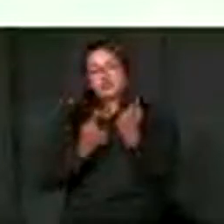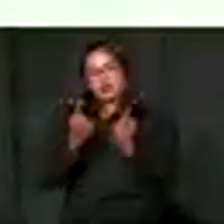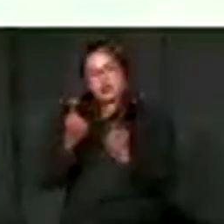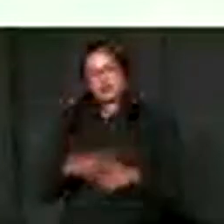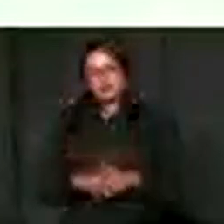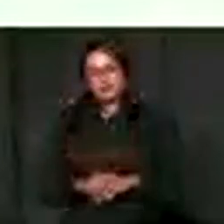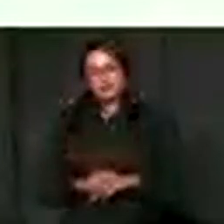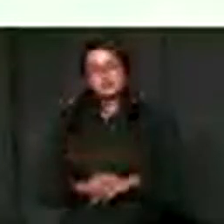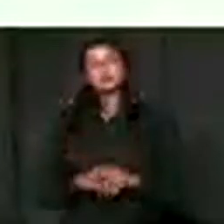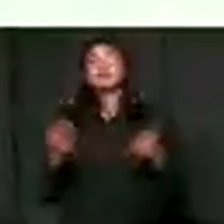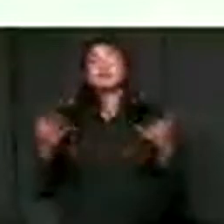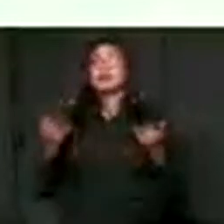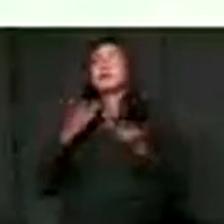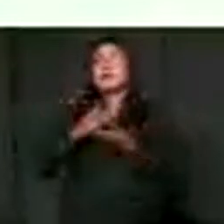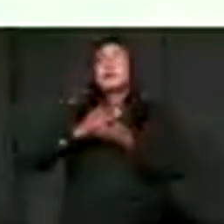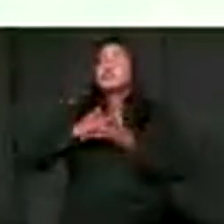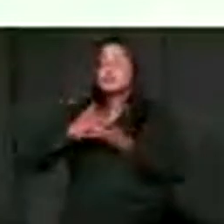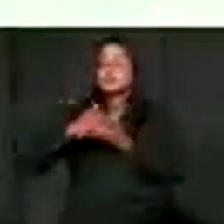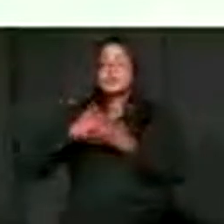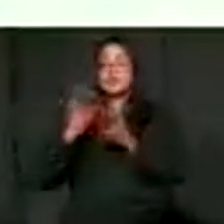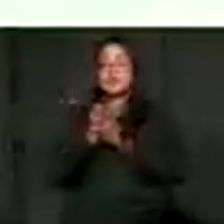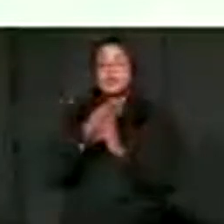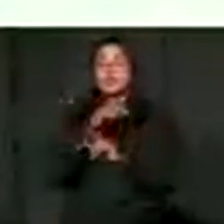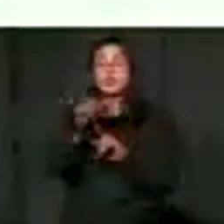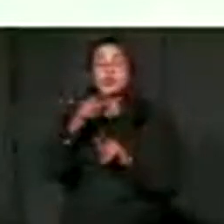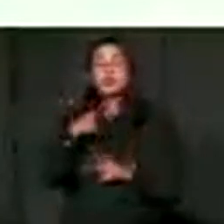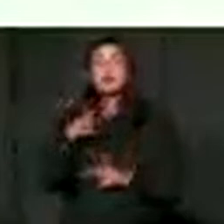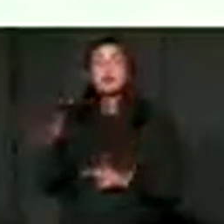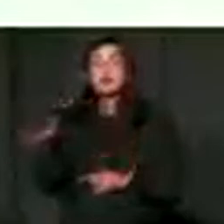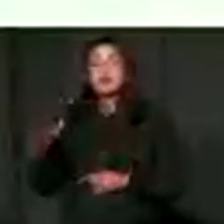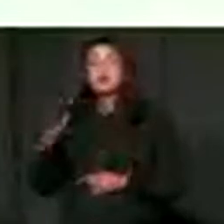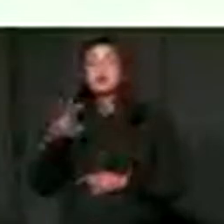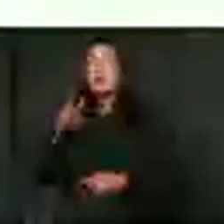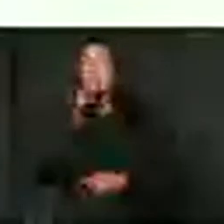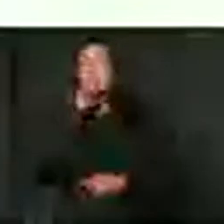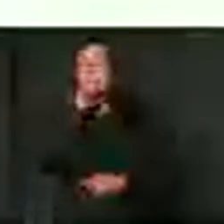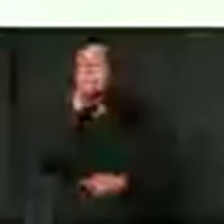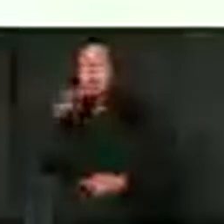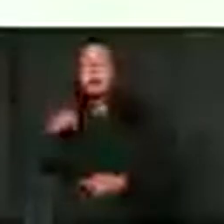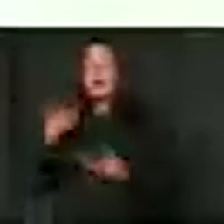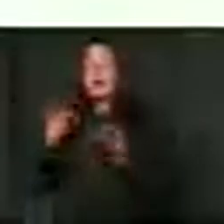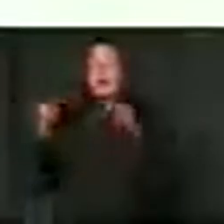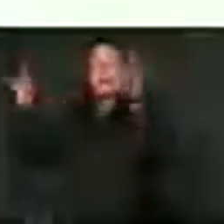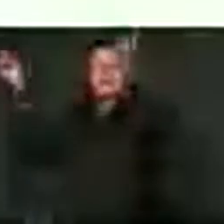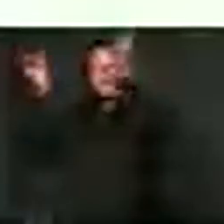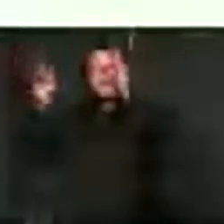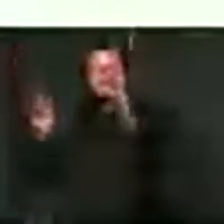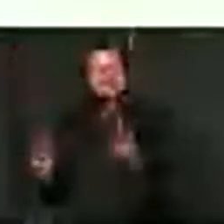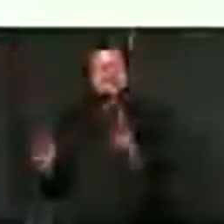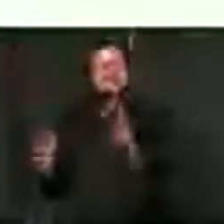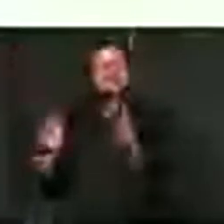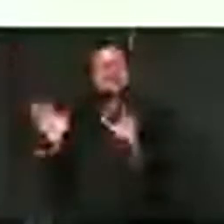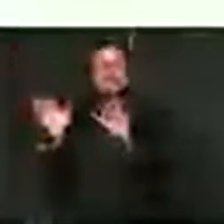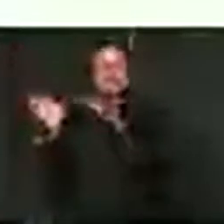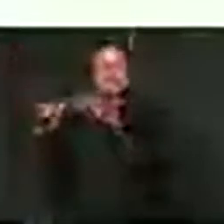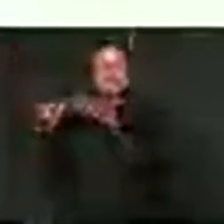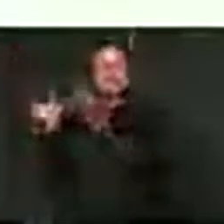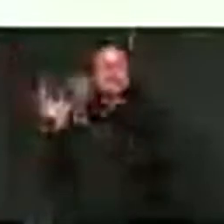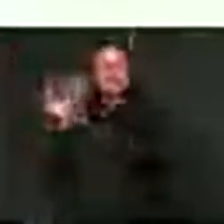And I can share with you colleagues that the reason I was not here in the morning with a special cabinet to focus on